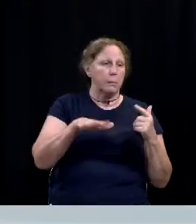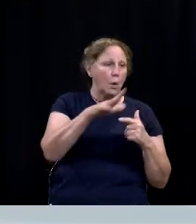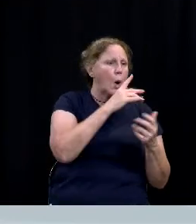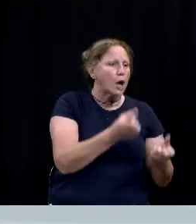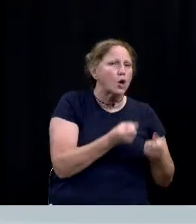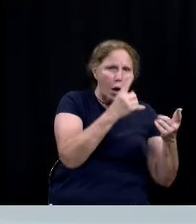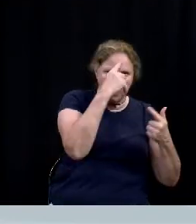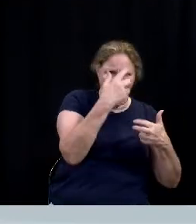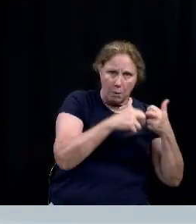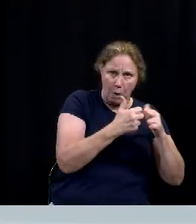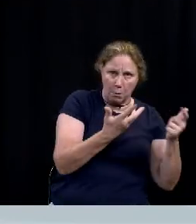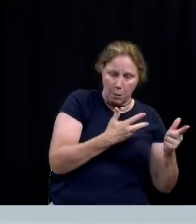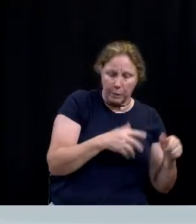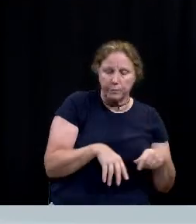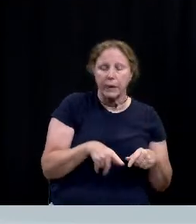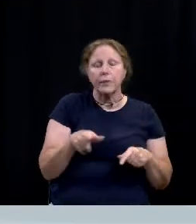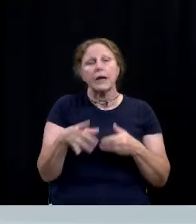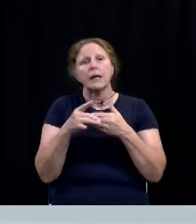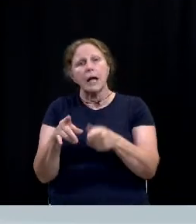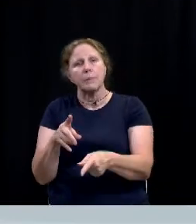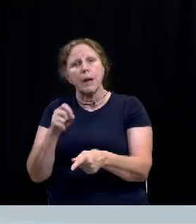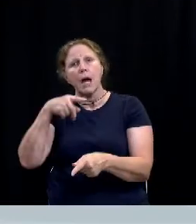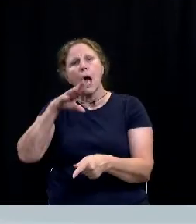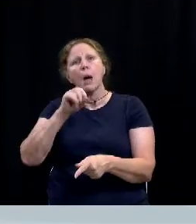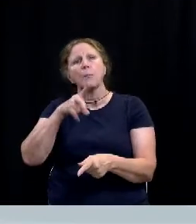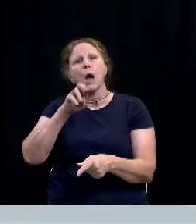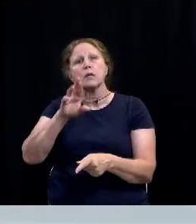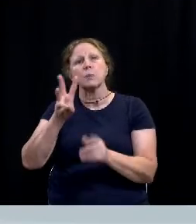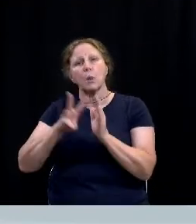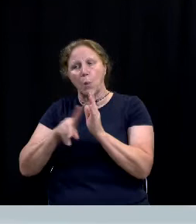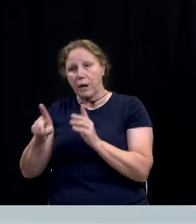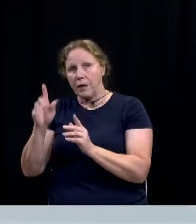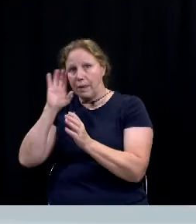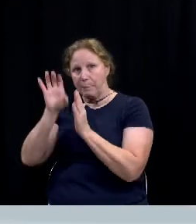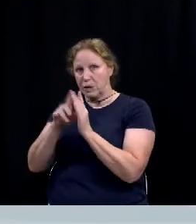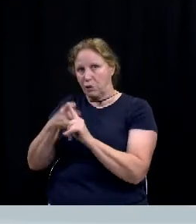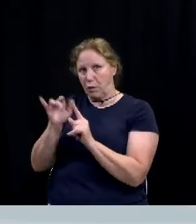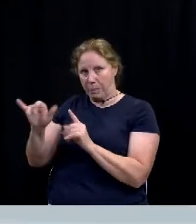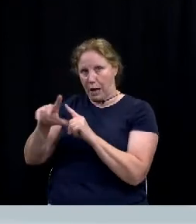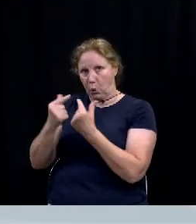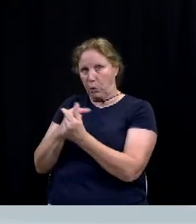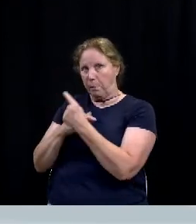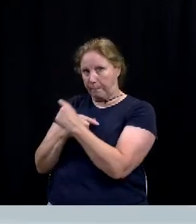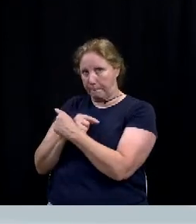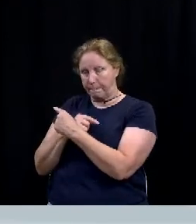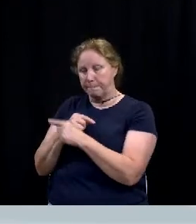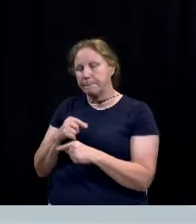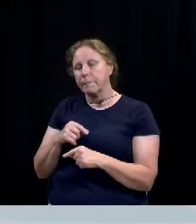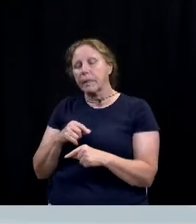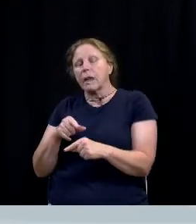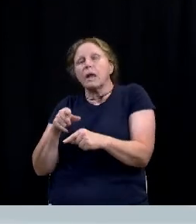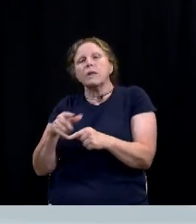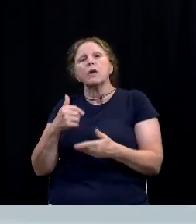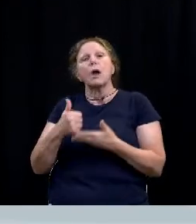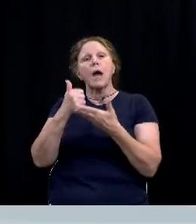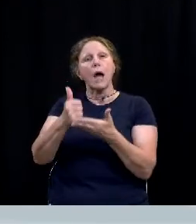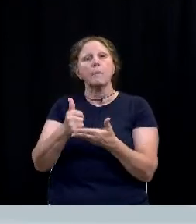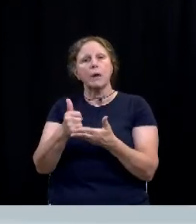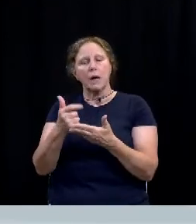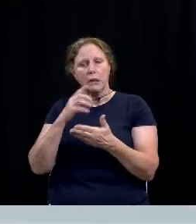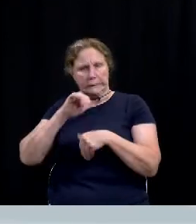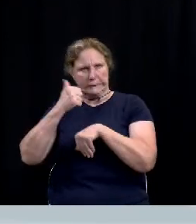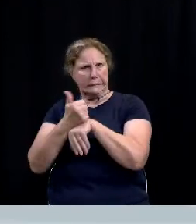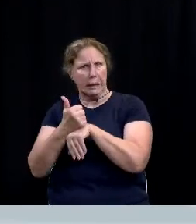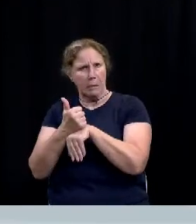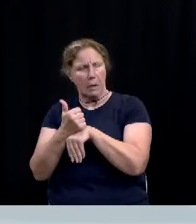this initiative is being led by prosper waco and this graphic comes courtesy of that organization the project is trying to provide the framework that would